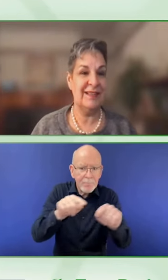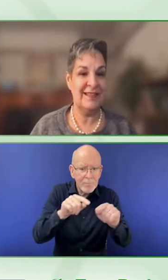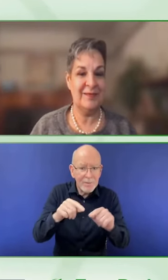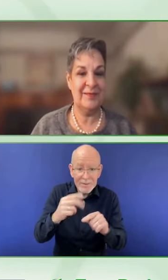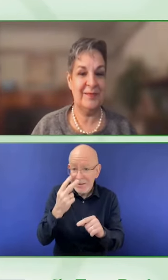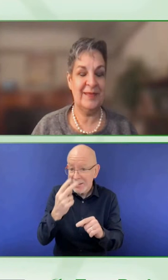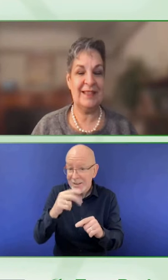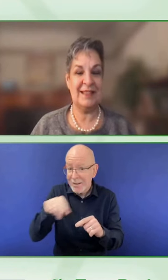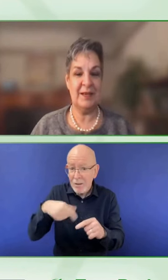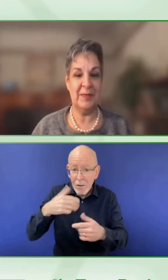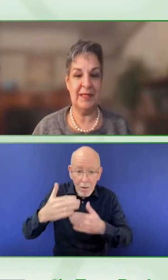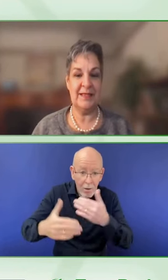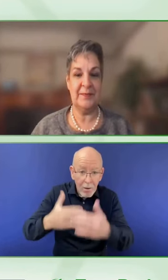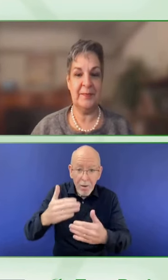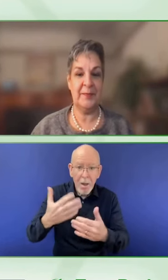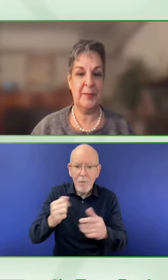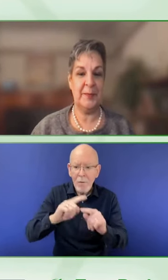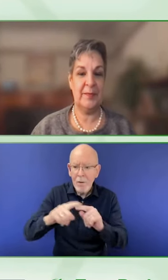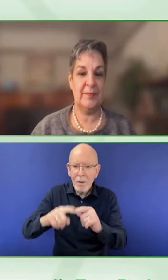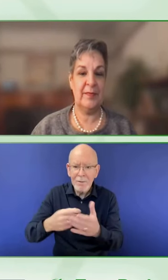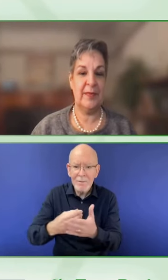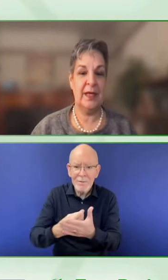experience. Next slide, please.